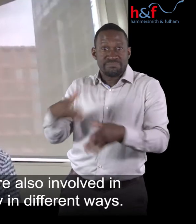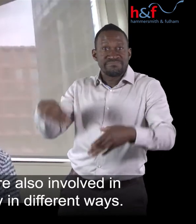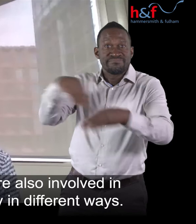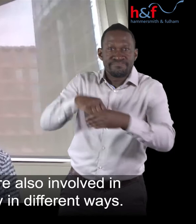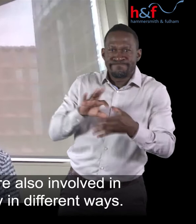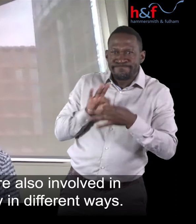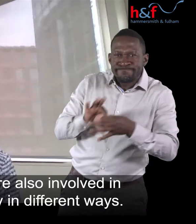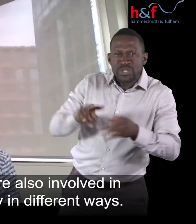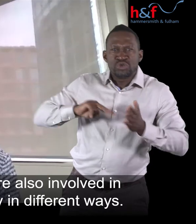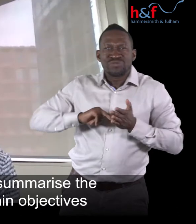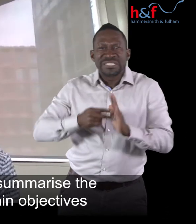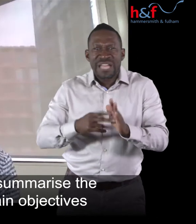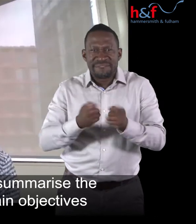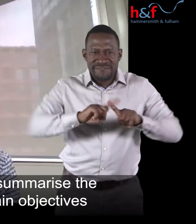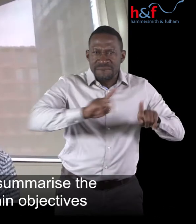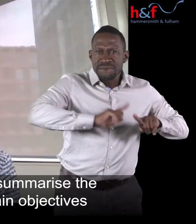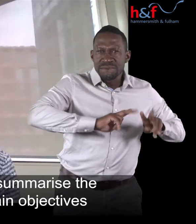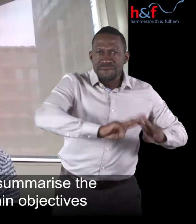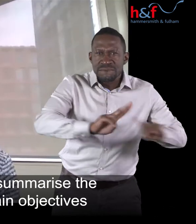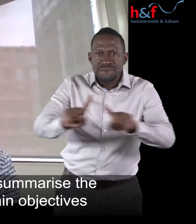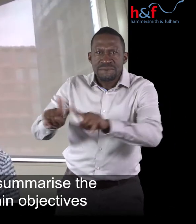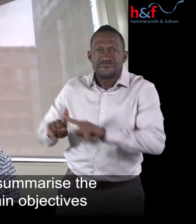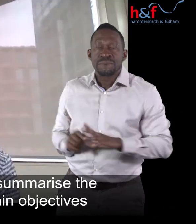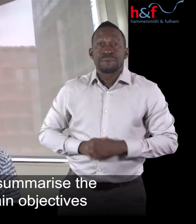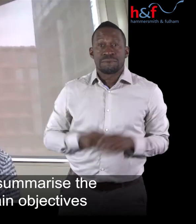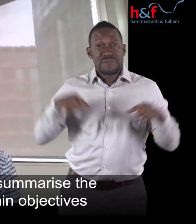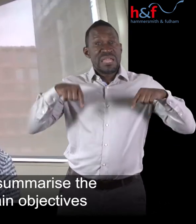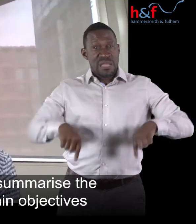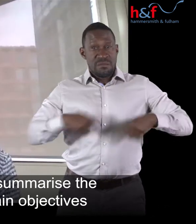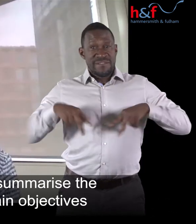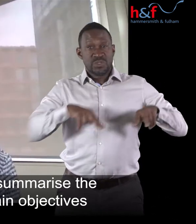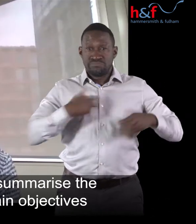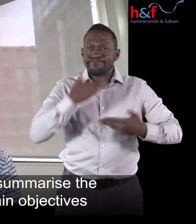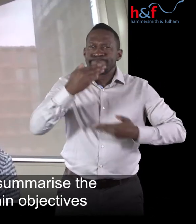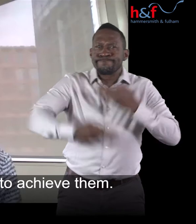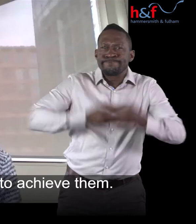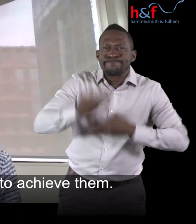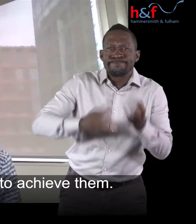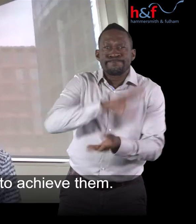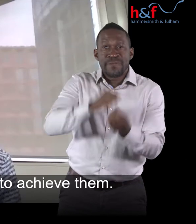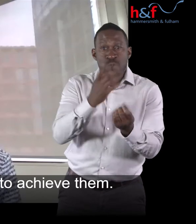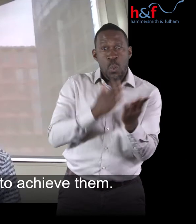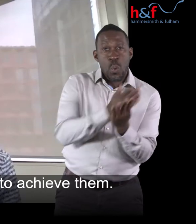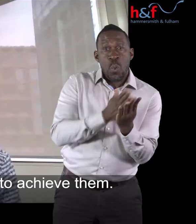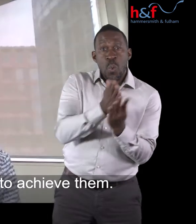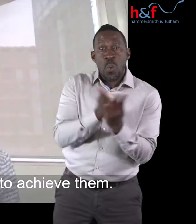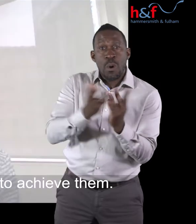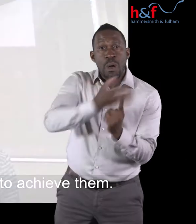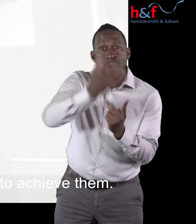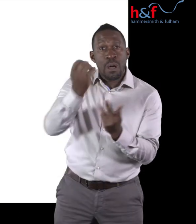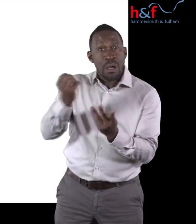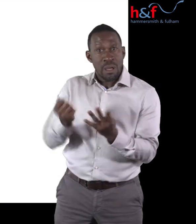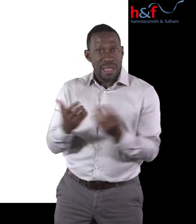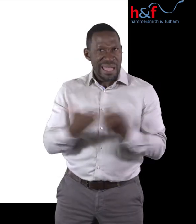in different ways. In this video, we'll summarise the strategy's four main objectives and how we're going to achieve them.